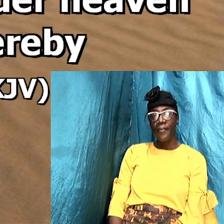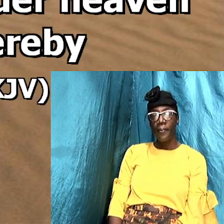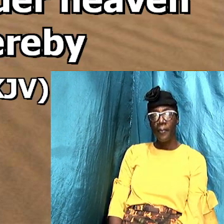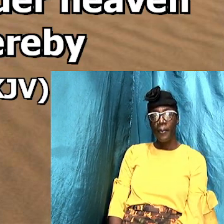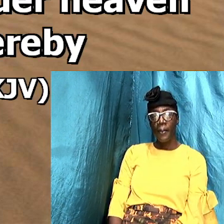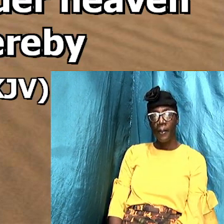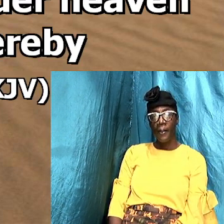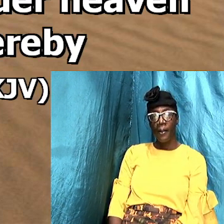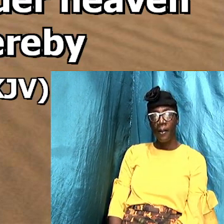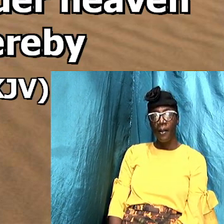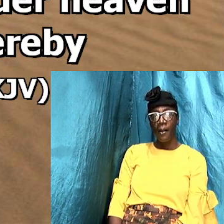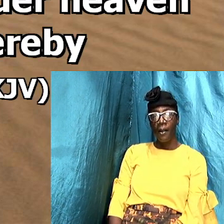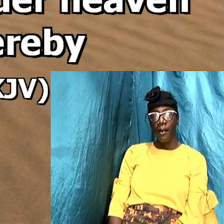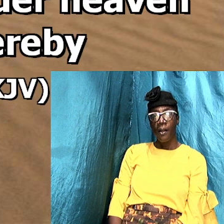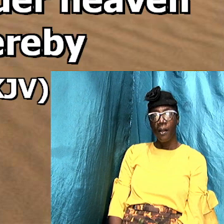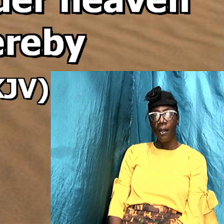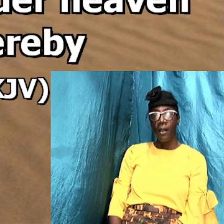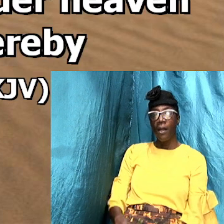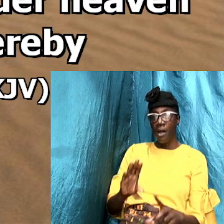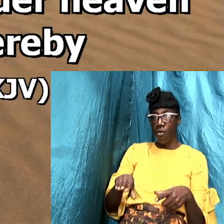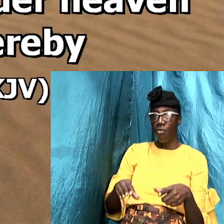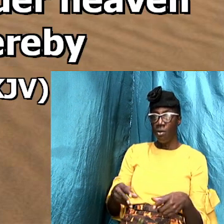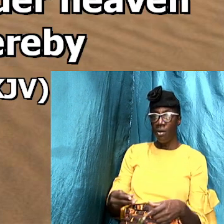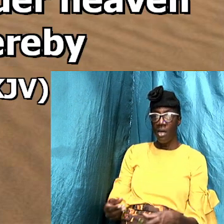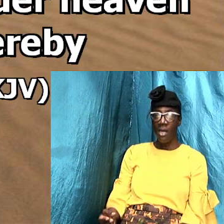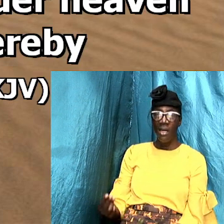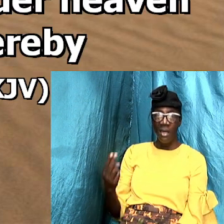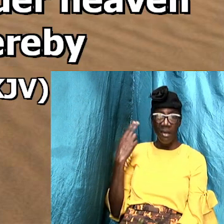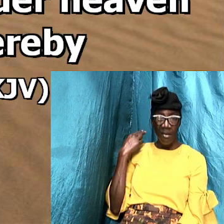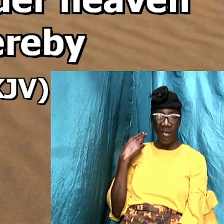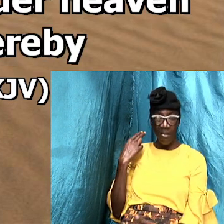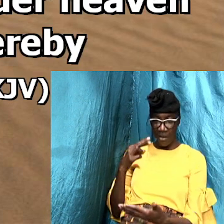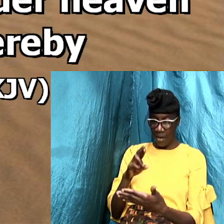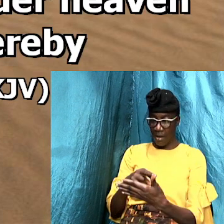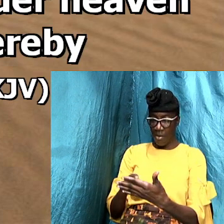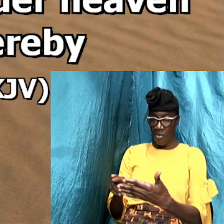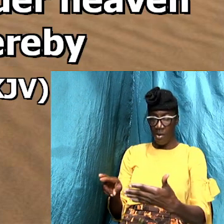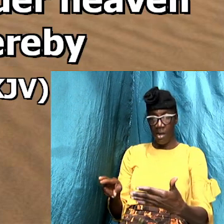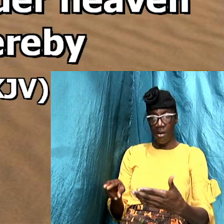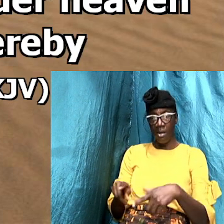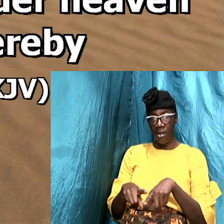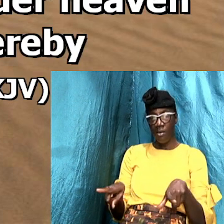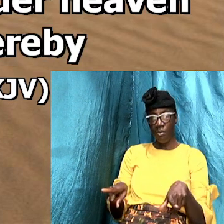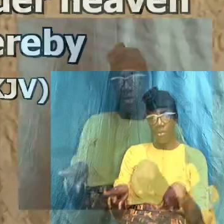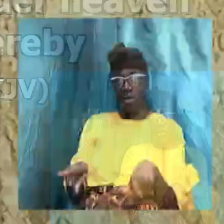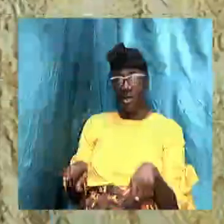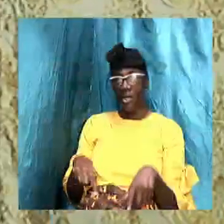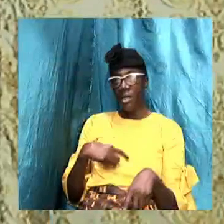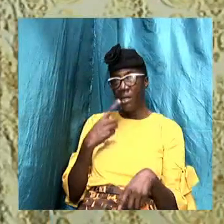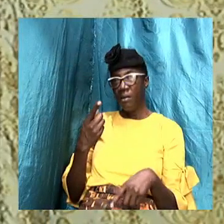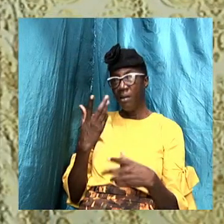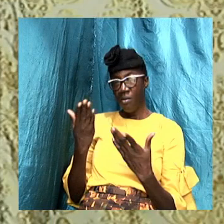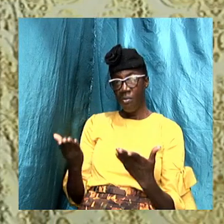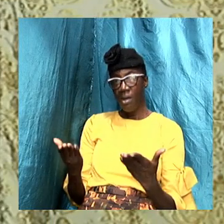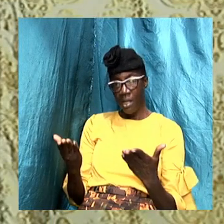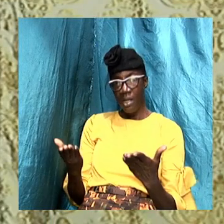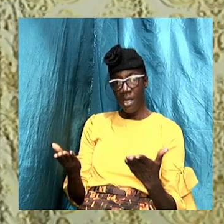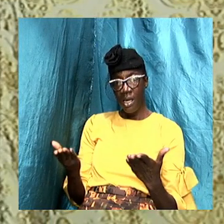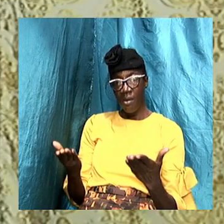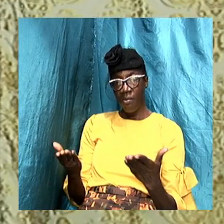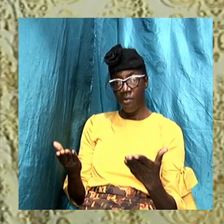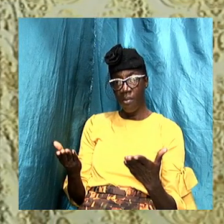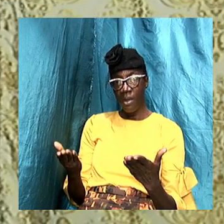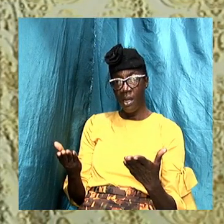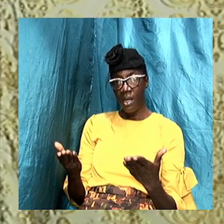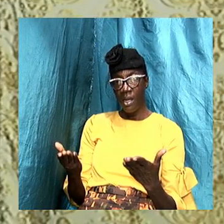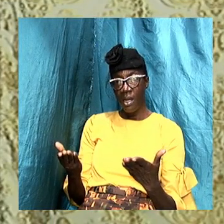and we can go into the historical records but let me just say one thing from the encyclopedia and